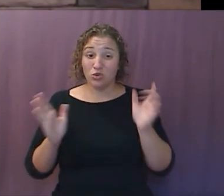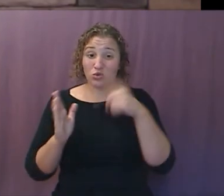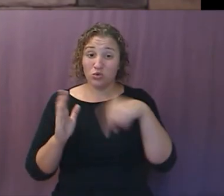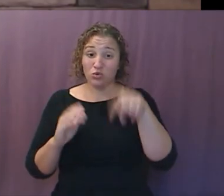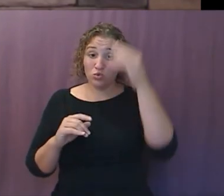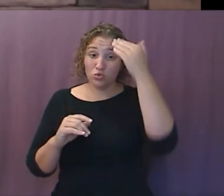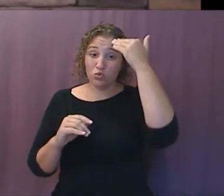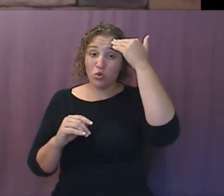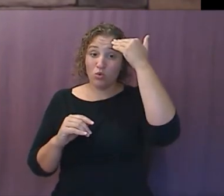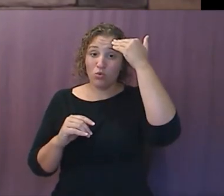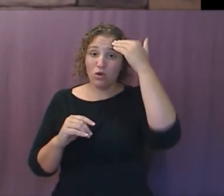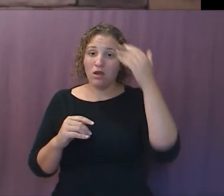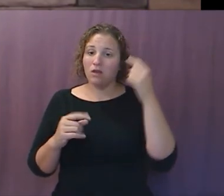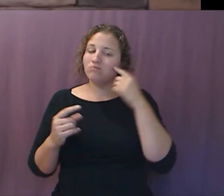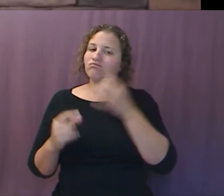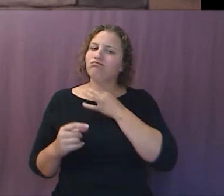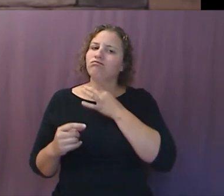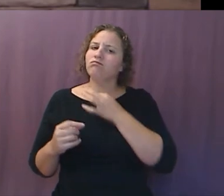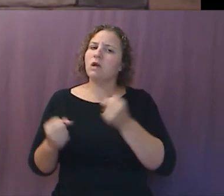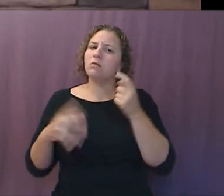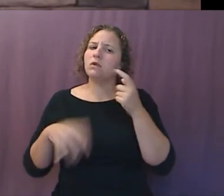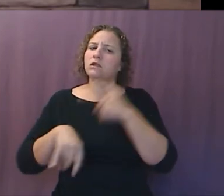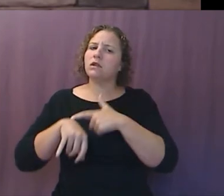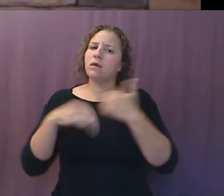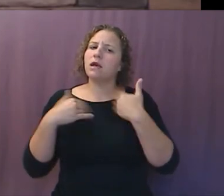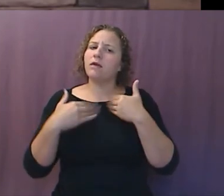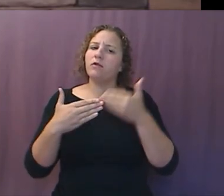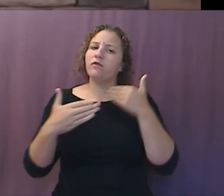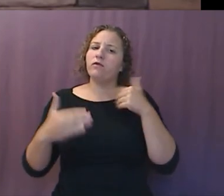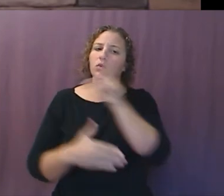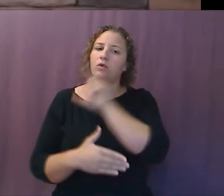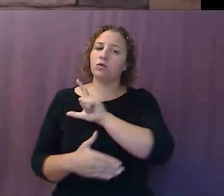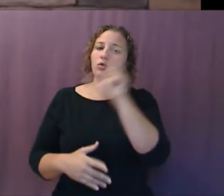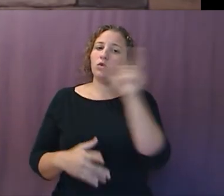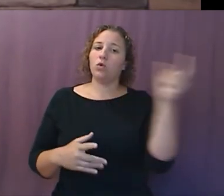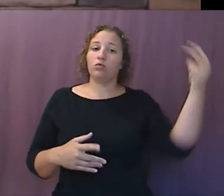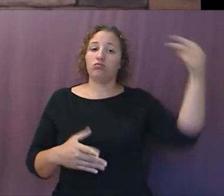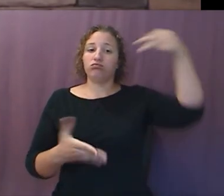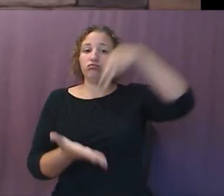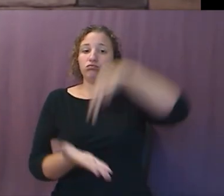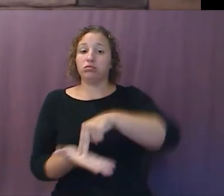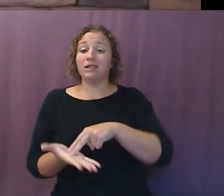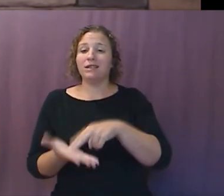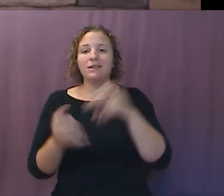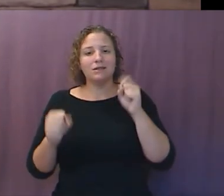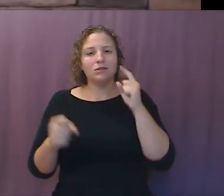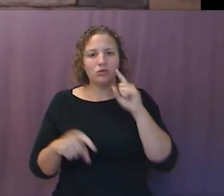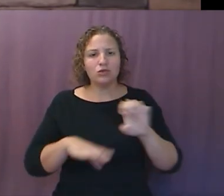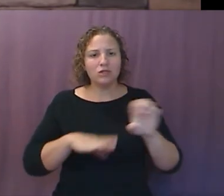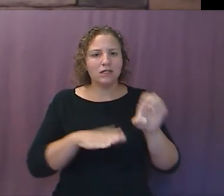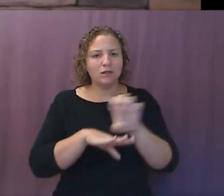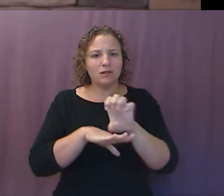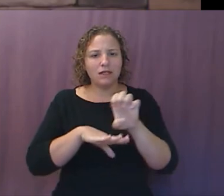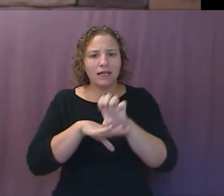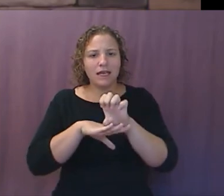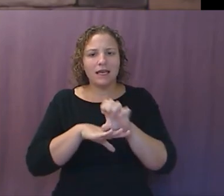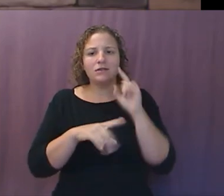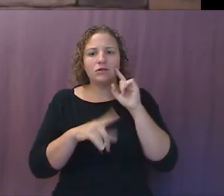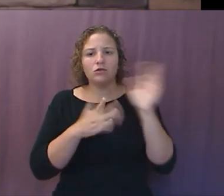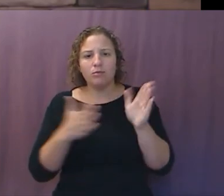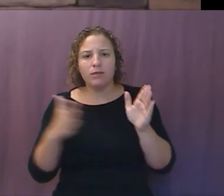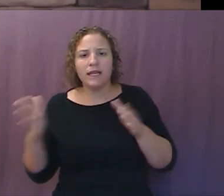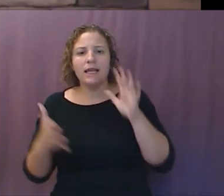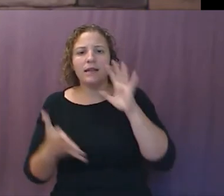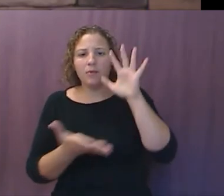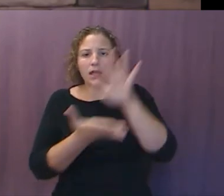I wonder how much more time we have before the Lord's going to return. Yes, you should still ask that girl to get engaged. Yes, you should still plan the marriage.